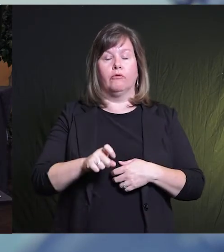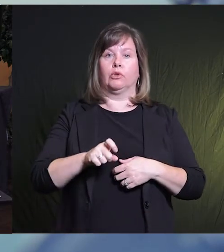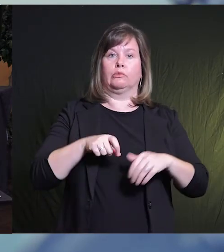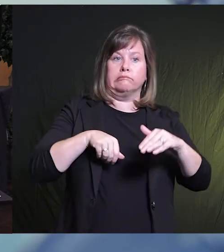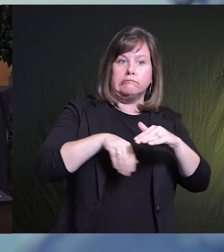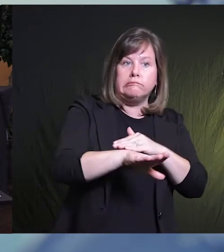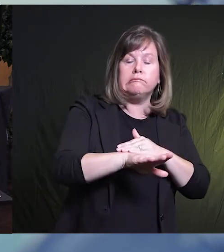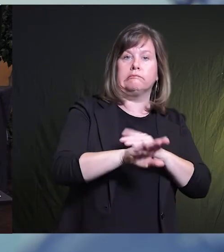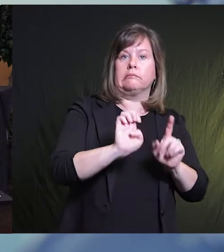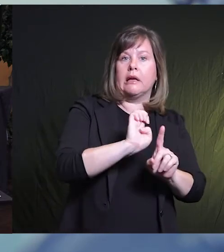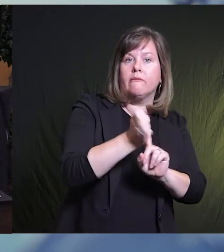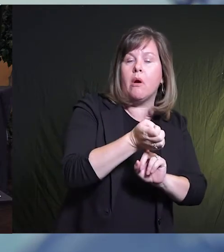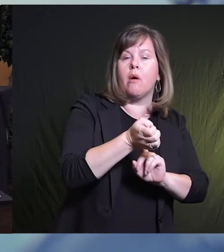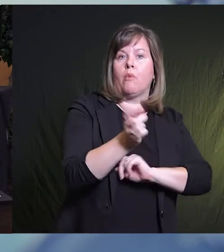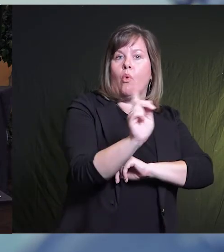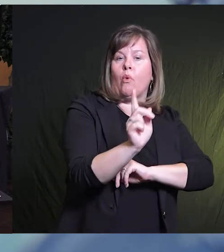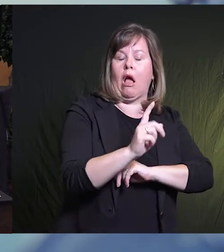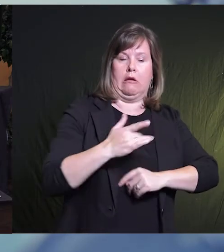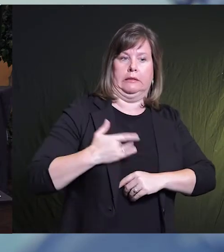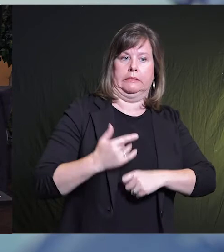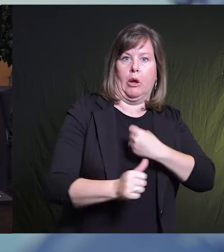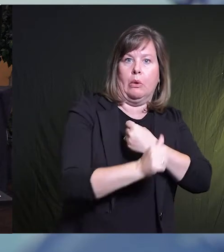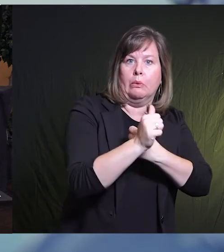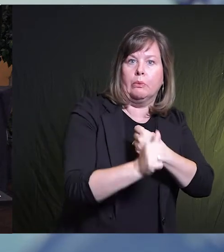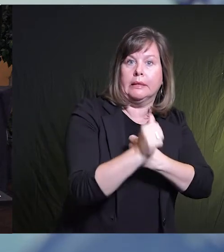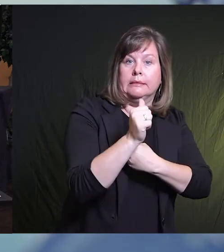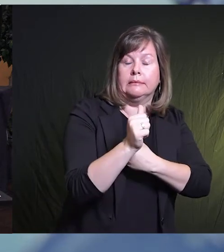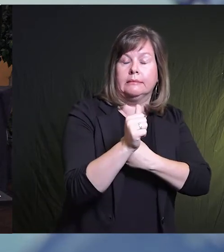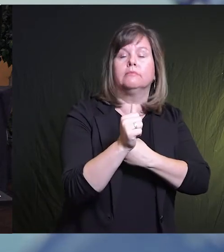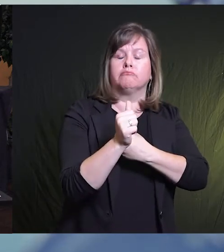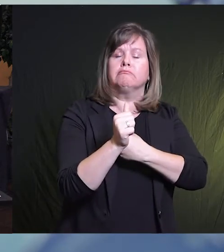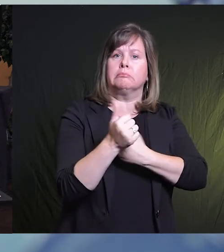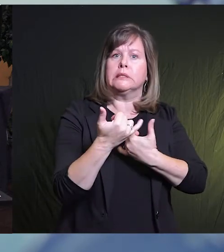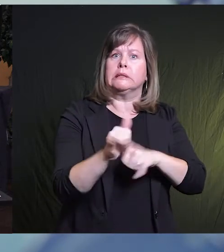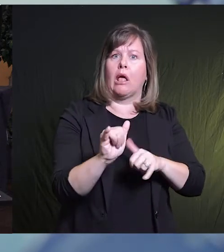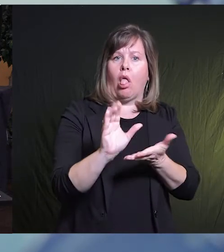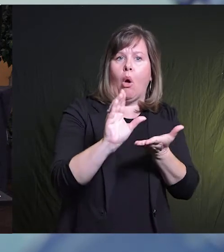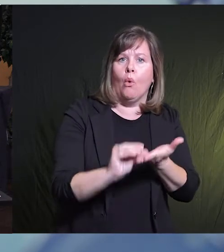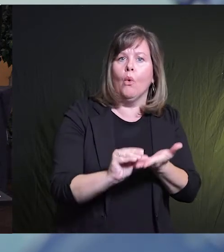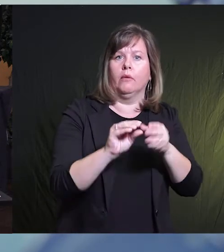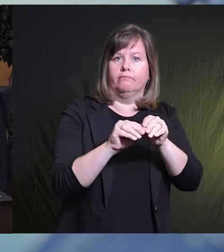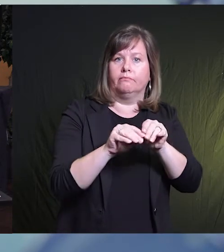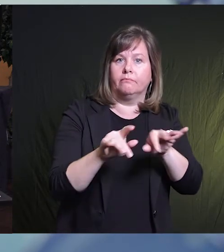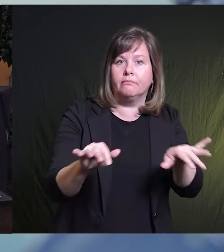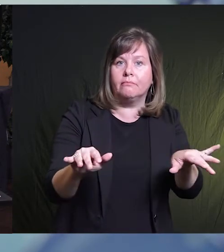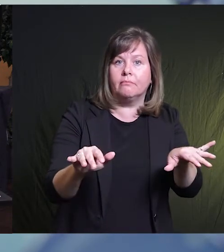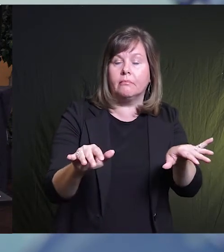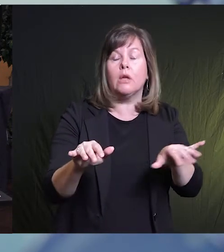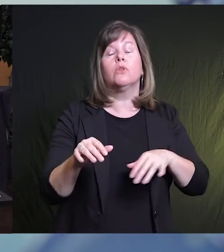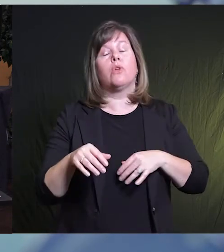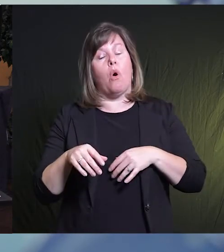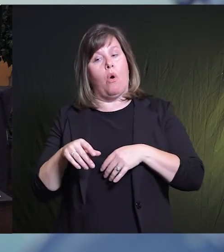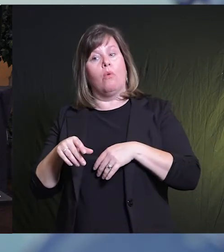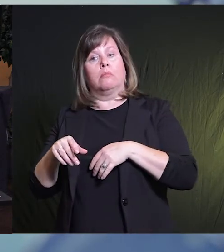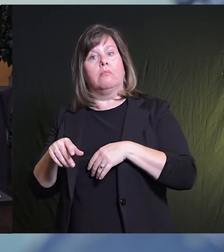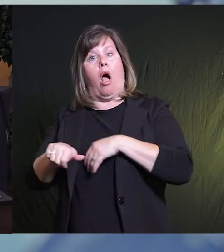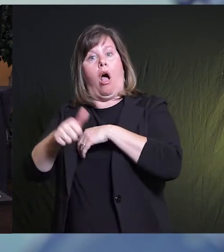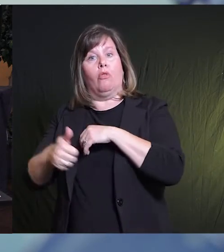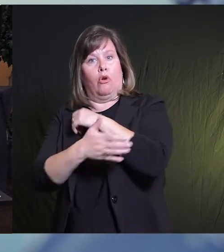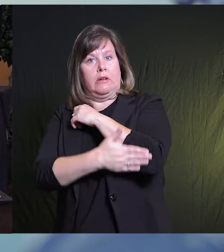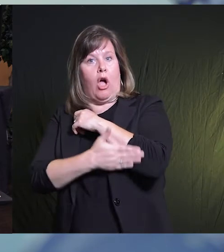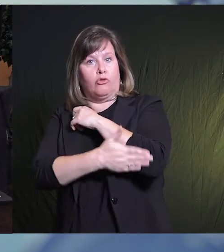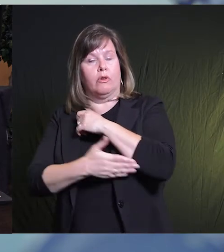increased risk. Countries where adoption of face mask use by the public is around 100 percent have experienced